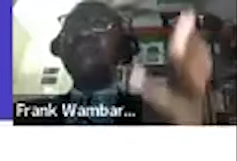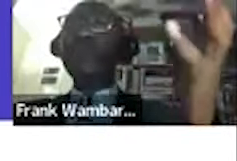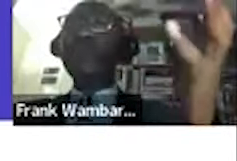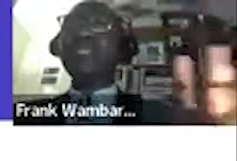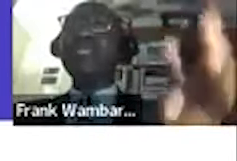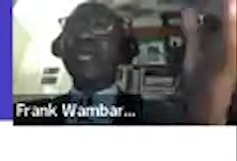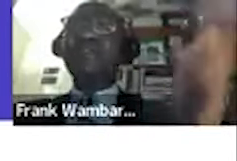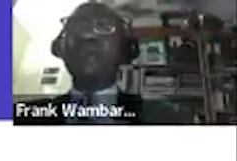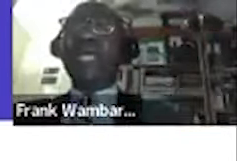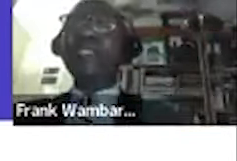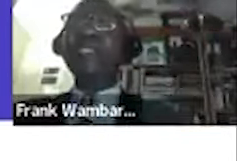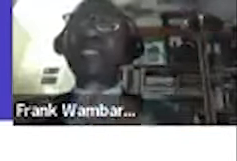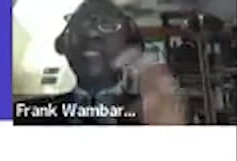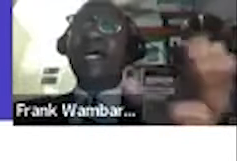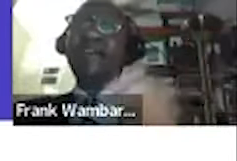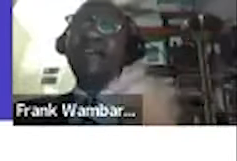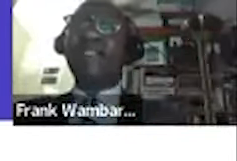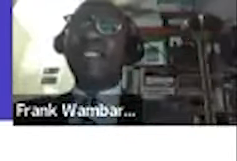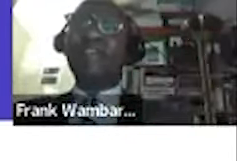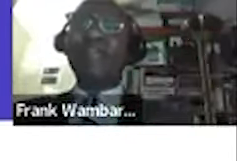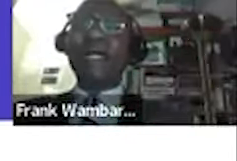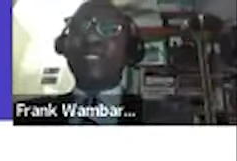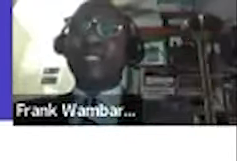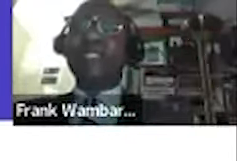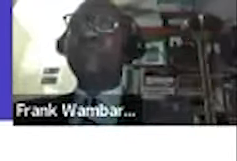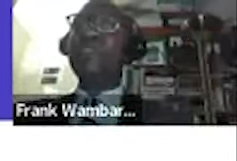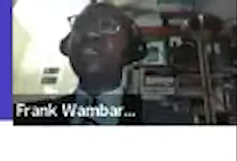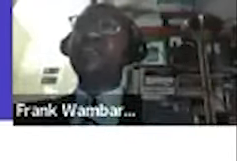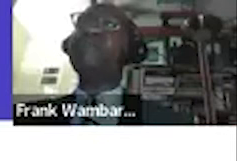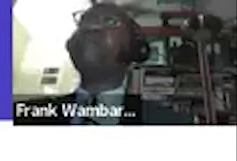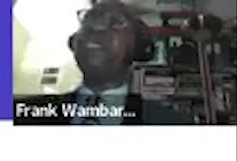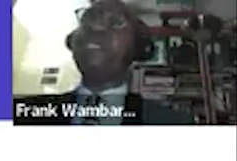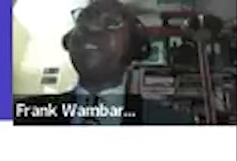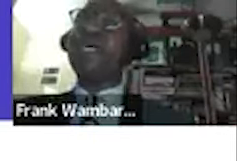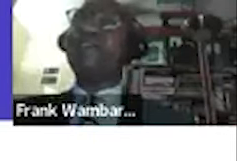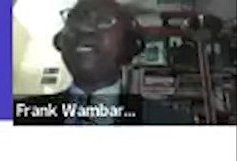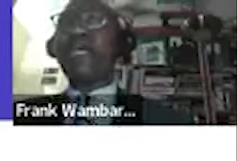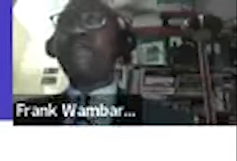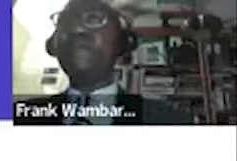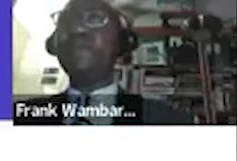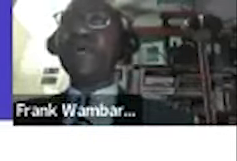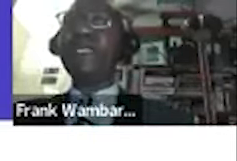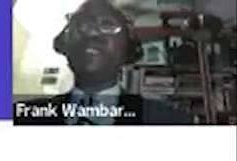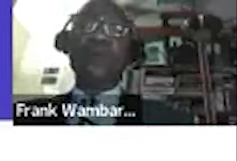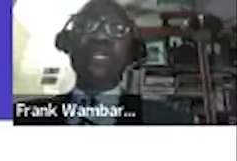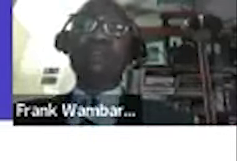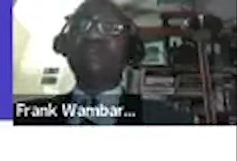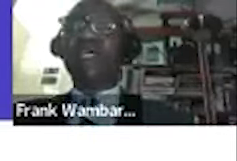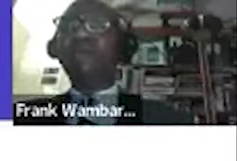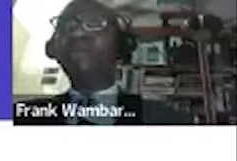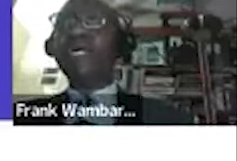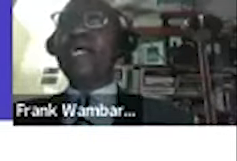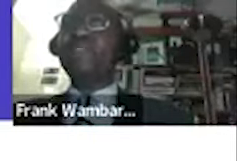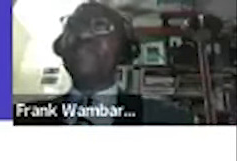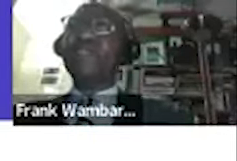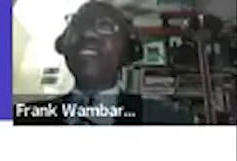us everywhere they have the different counties including even in canada they have murwa as one